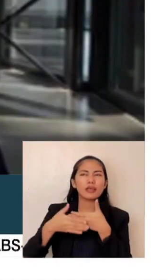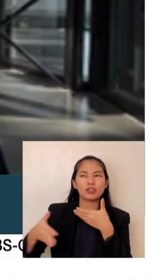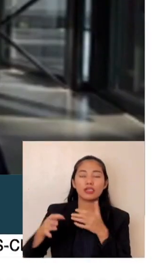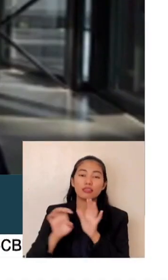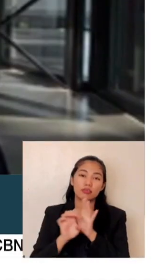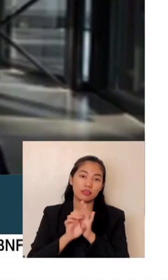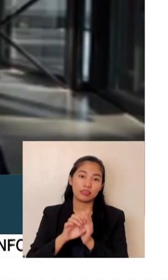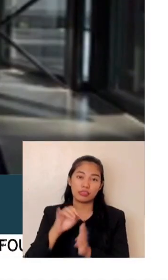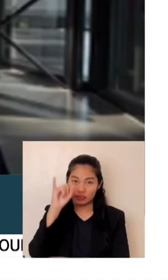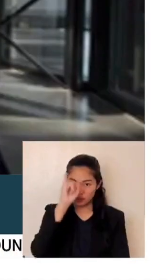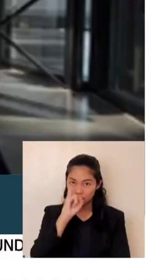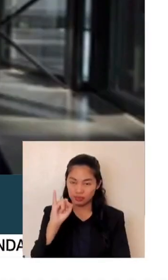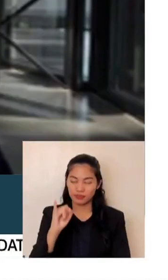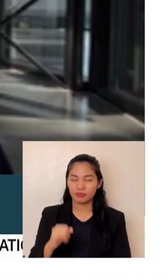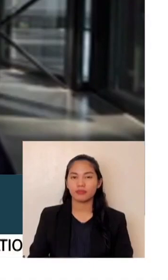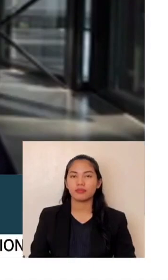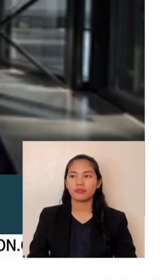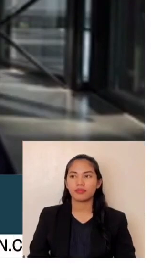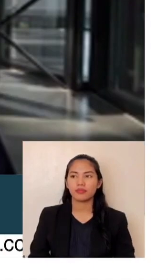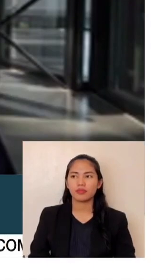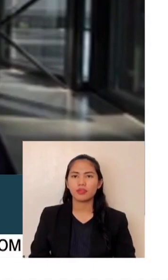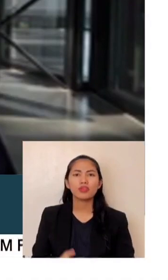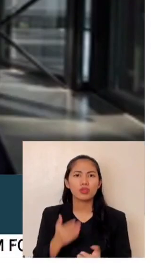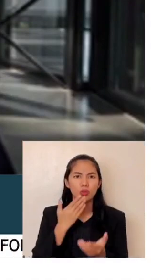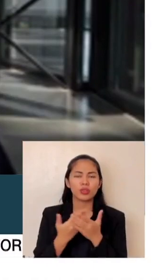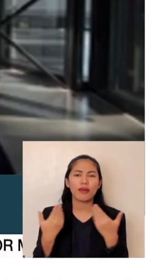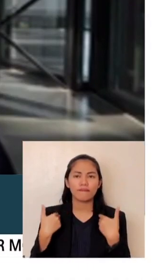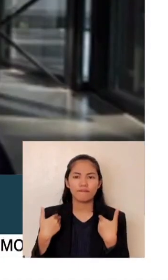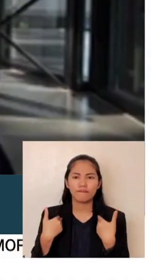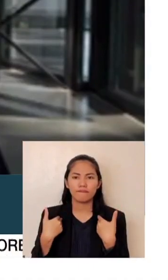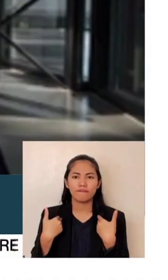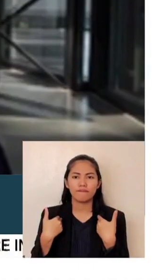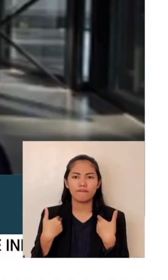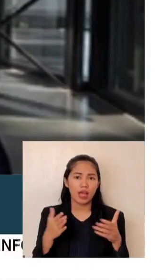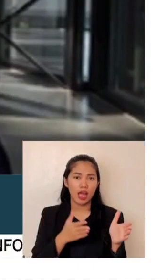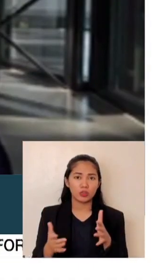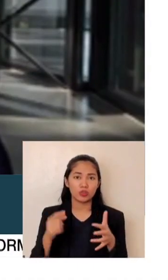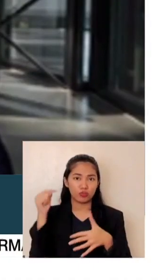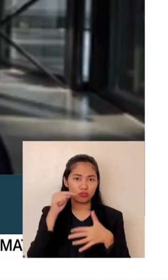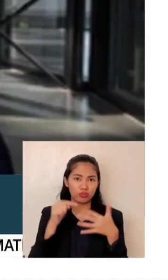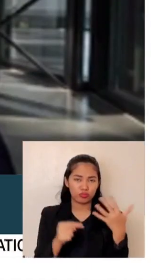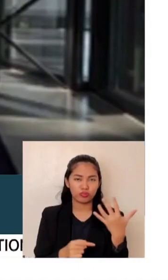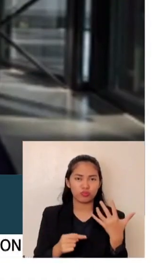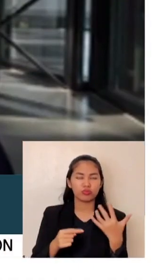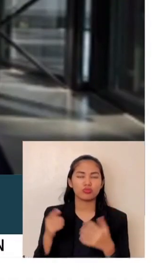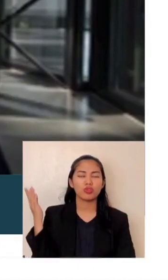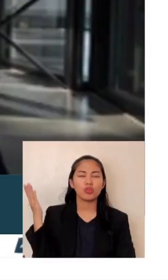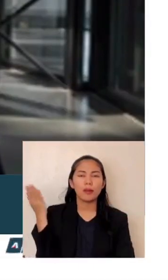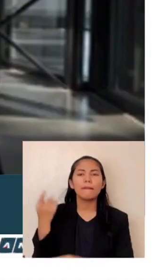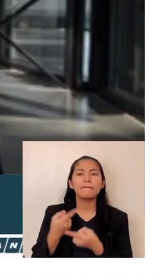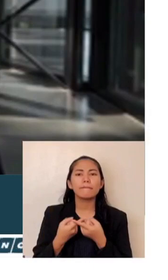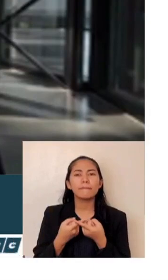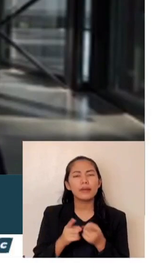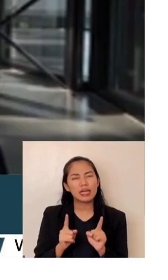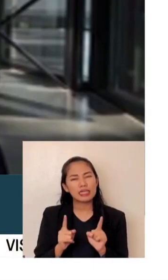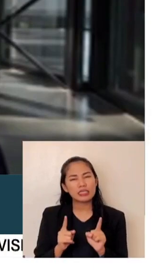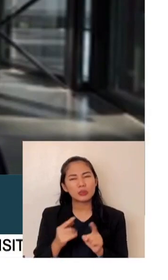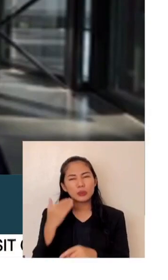with his action man proof of concept in Manila, but he grappled with